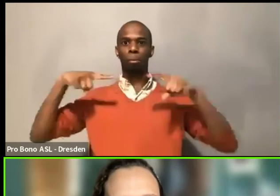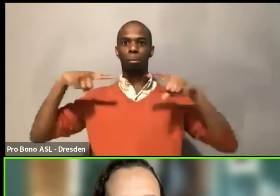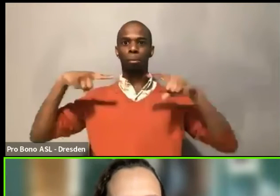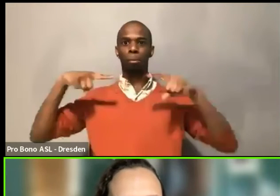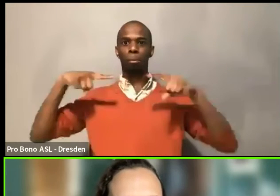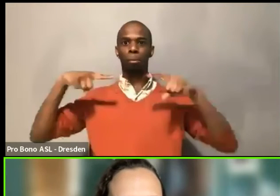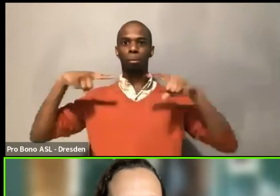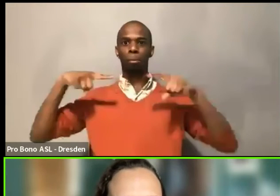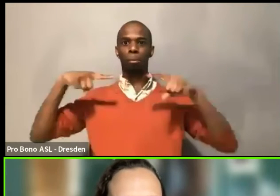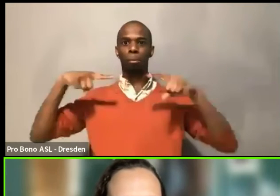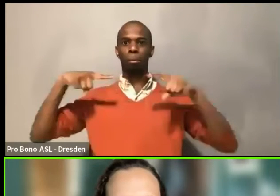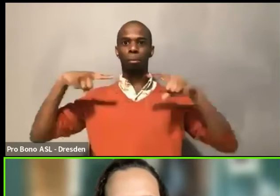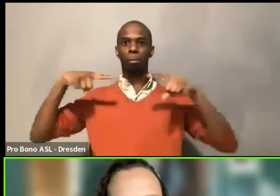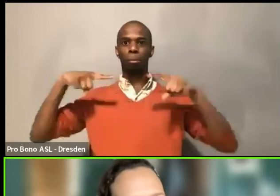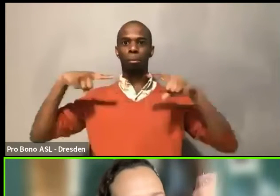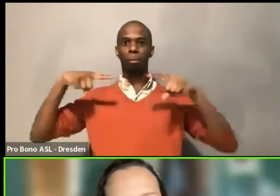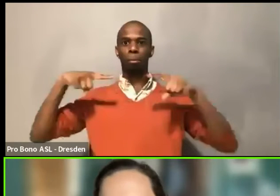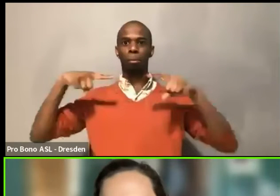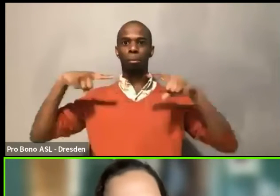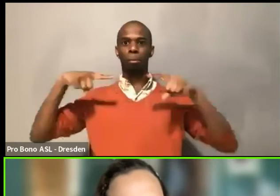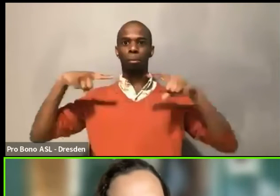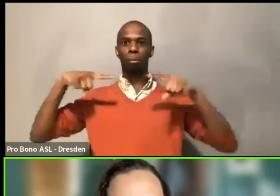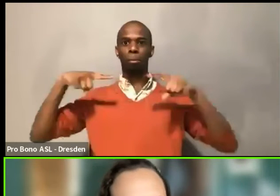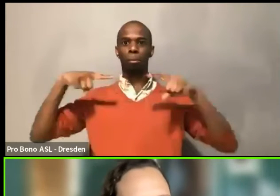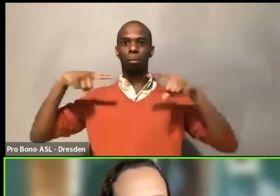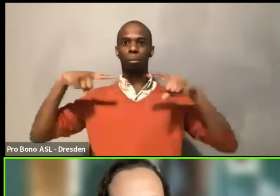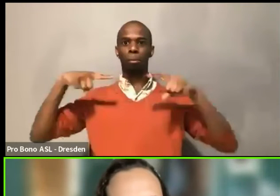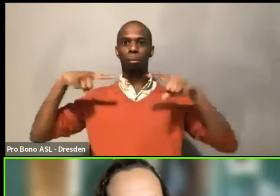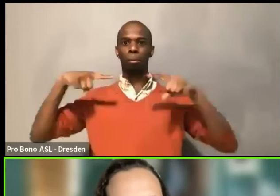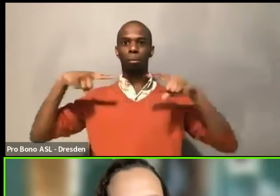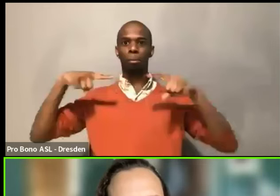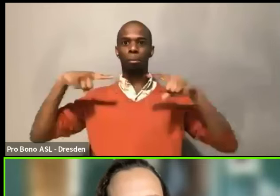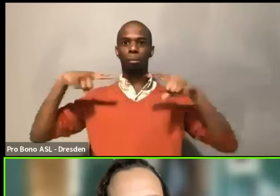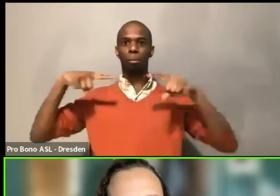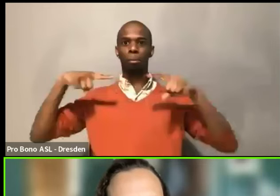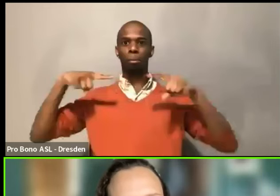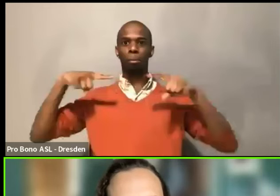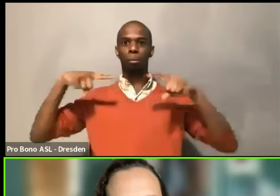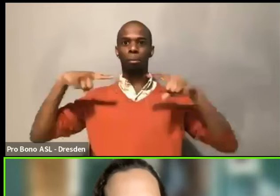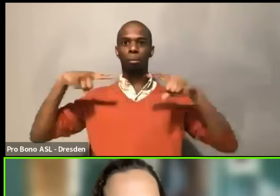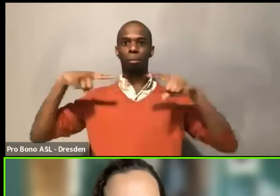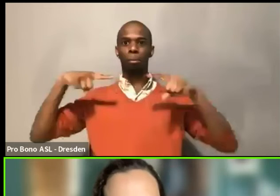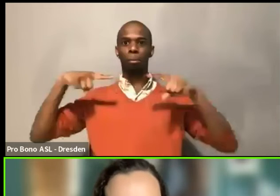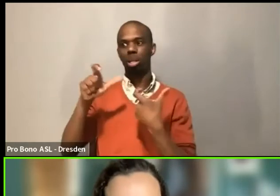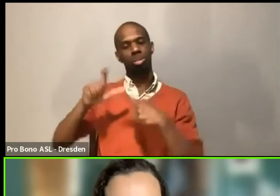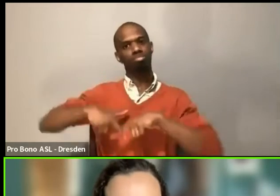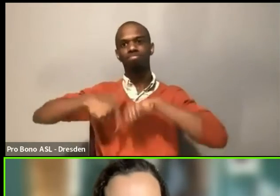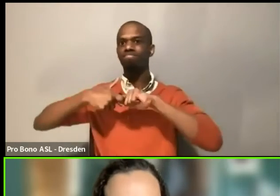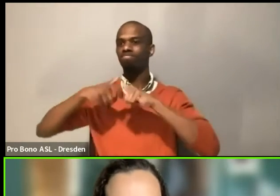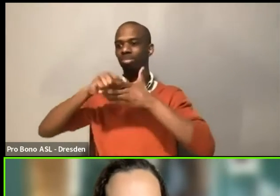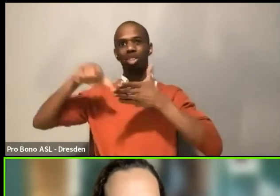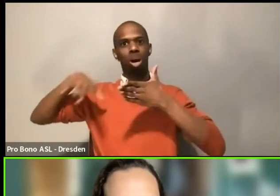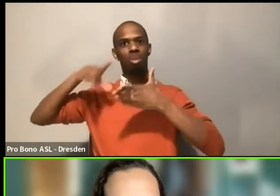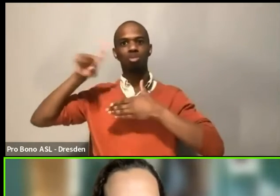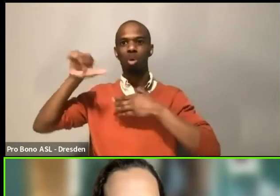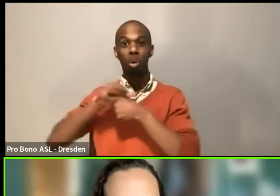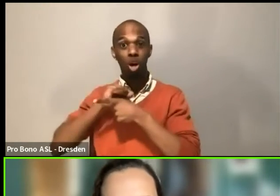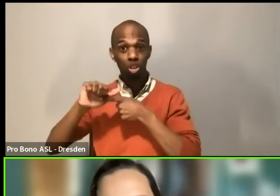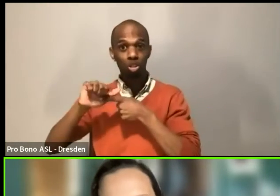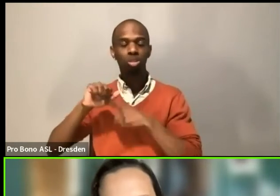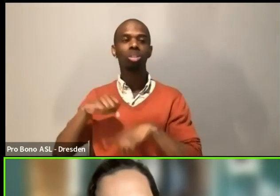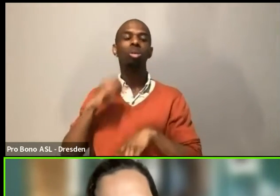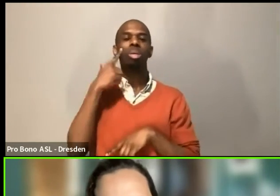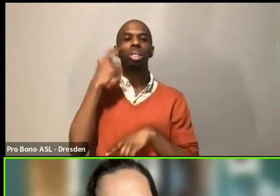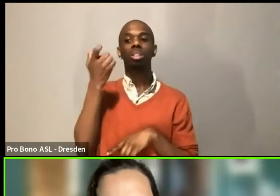And I could imagine if you're doing a million shows a year, like you, you literally can't do that for everyone, right? Because if you move for